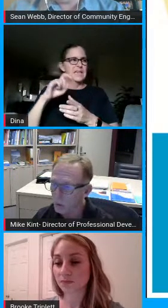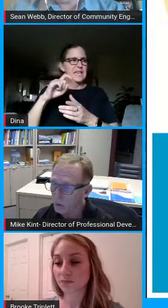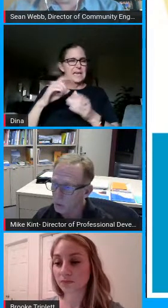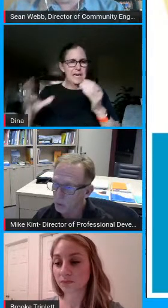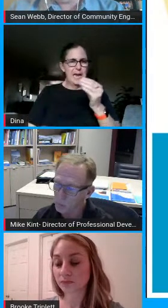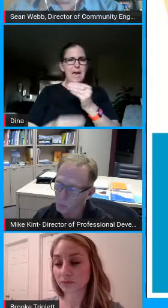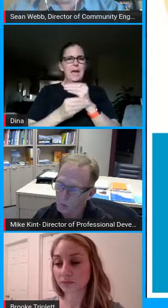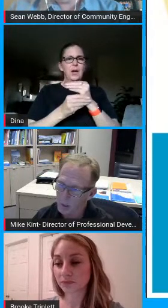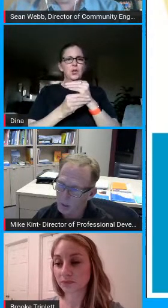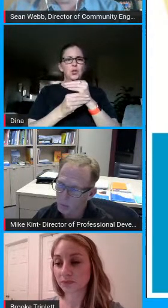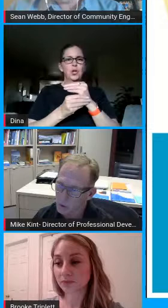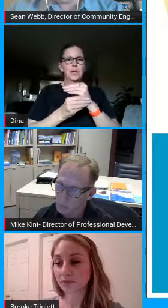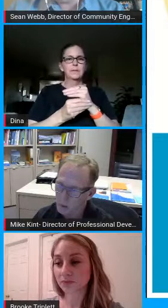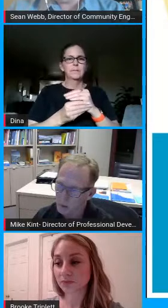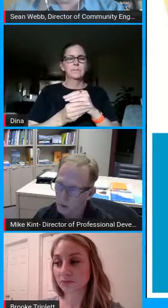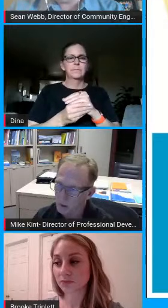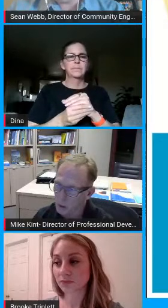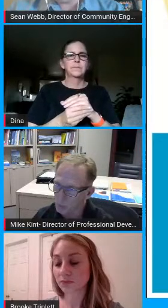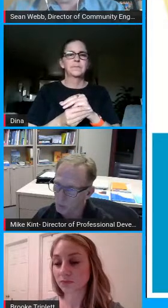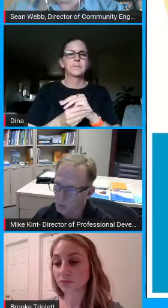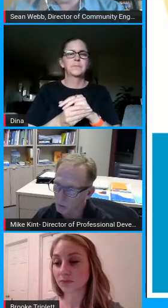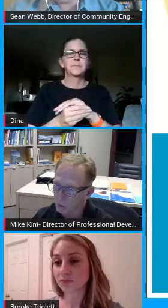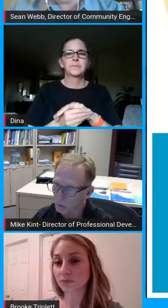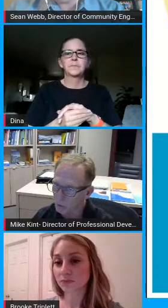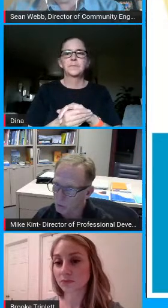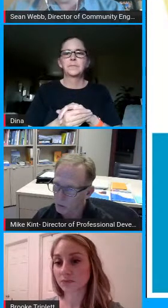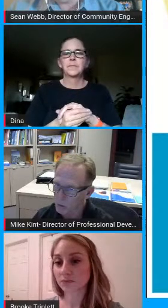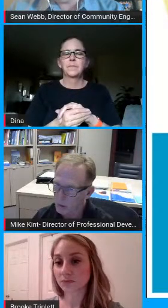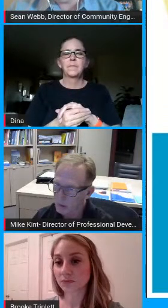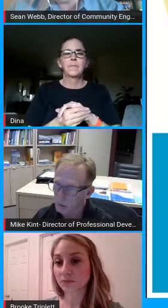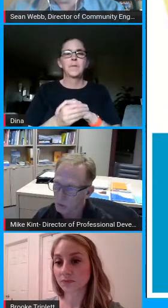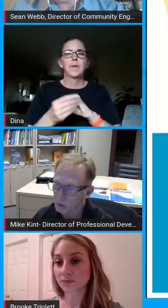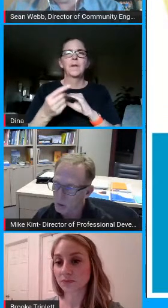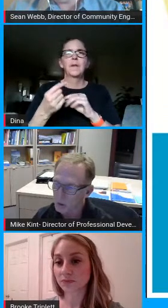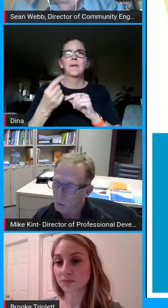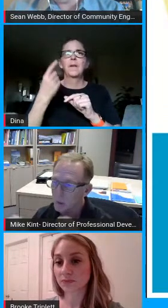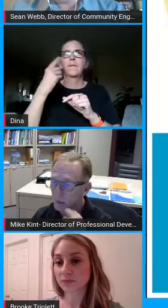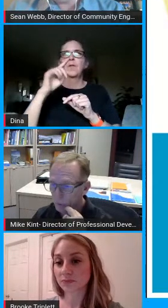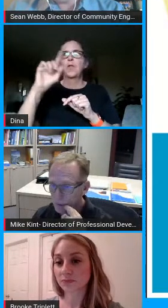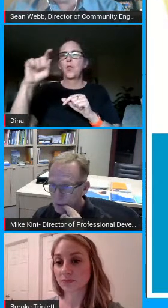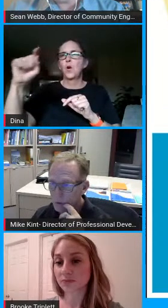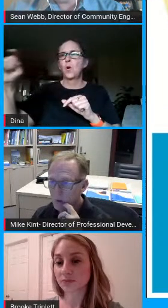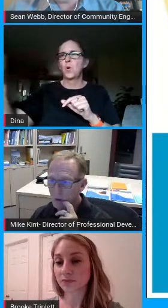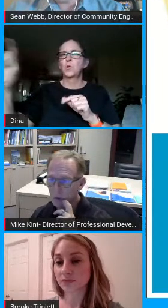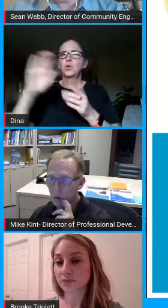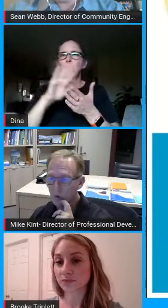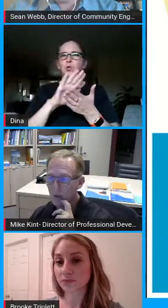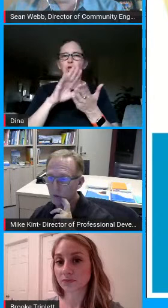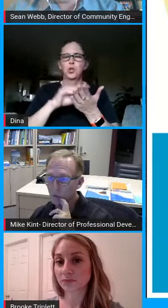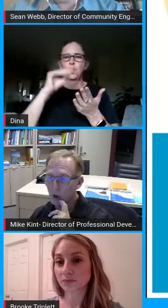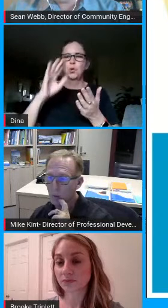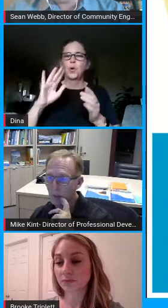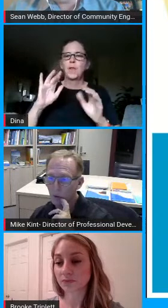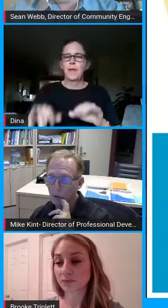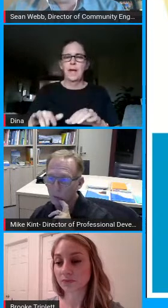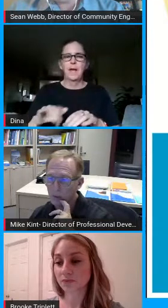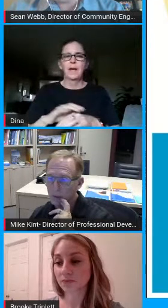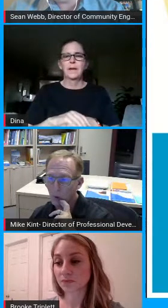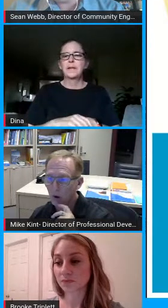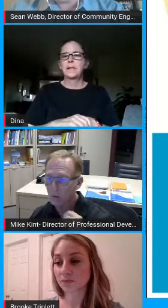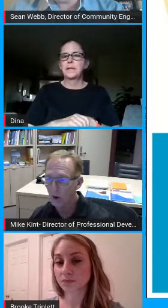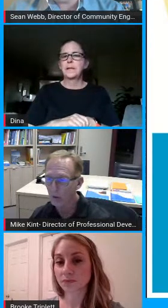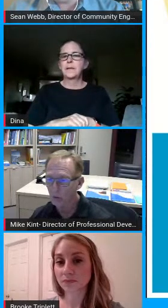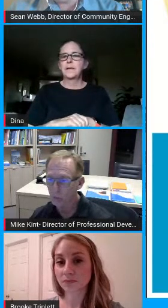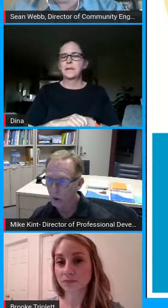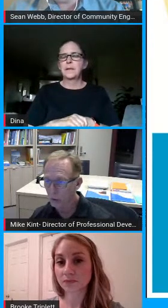learning we also need to provide enrichment and opportunities for those students that need to be enriched so yes that those will